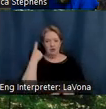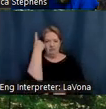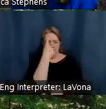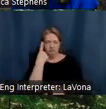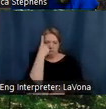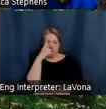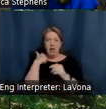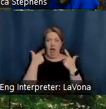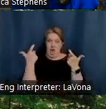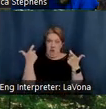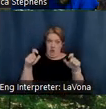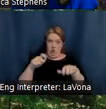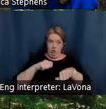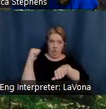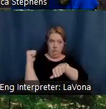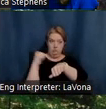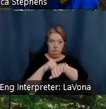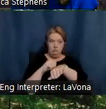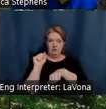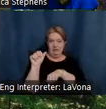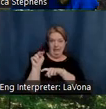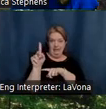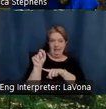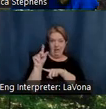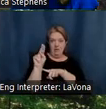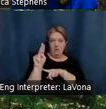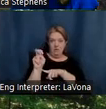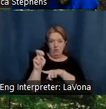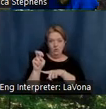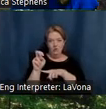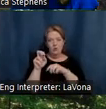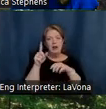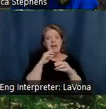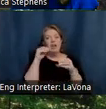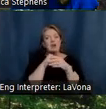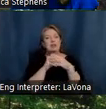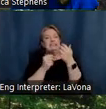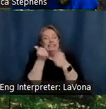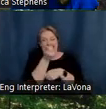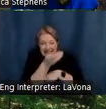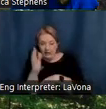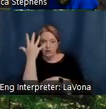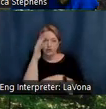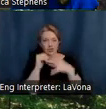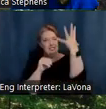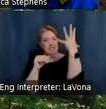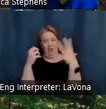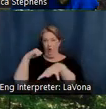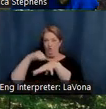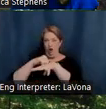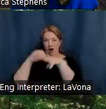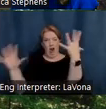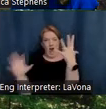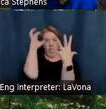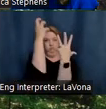boulders, which you see on screen, wound up in the upper branches of several majestic trees. Or you may